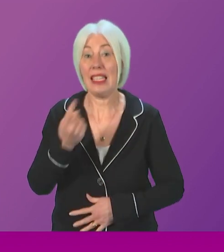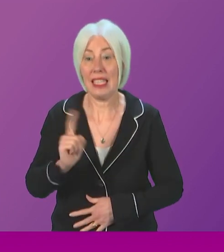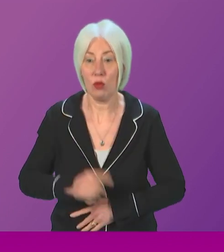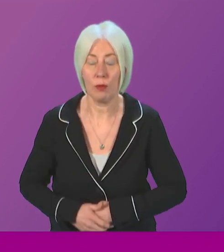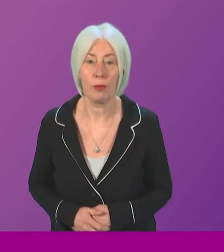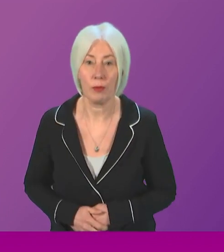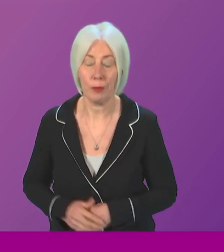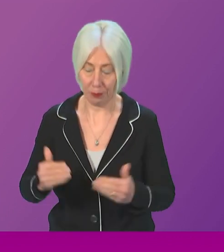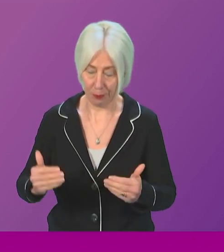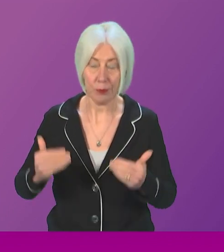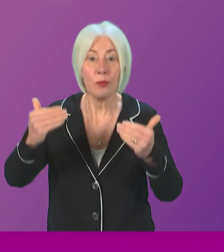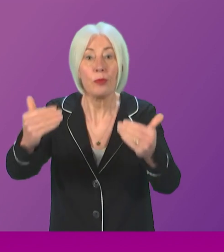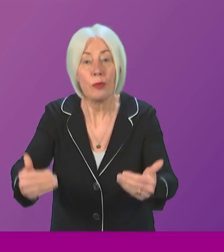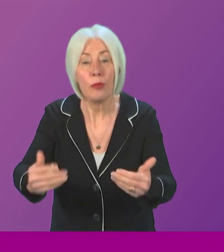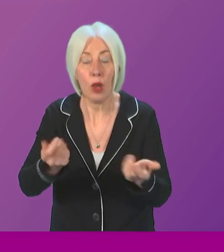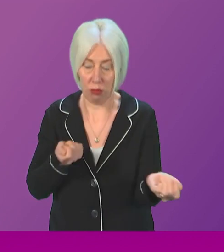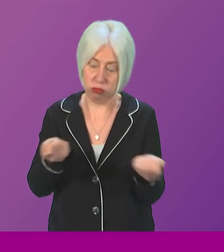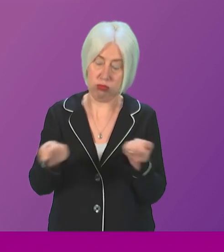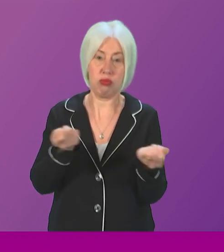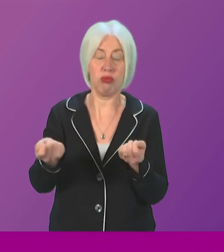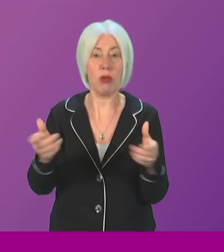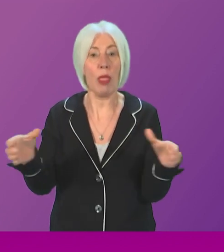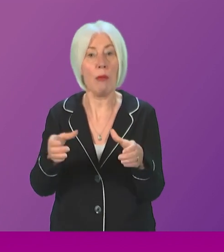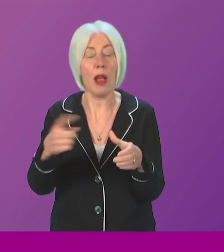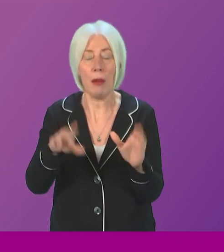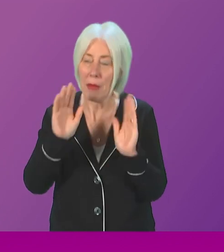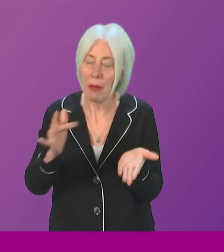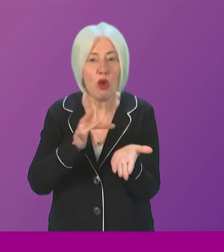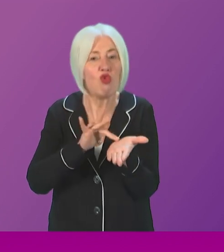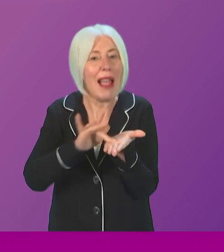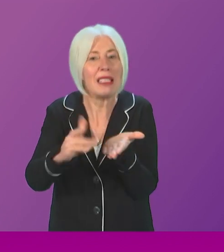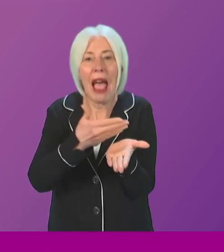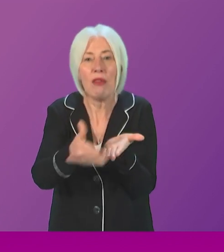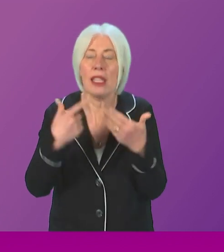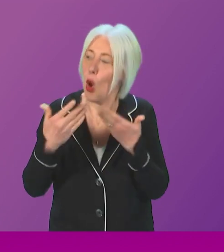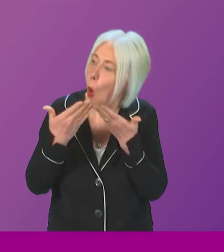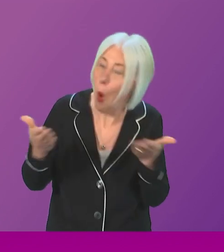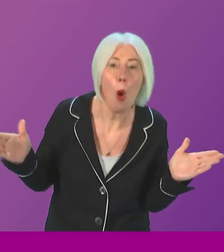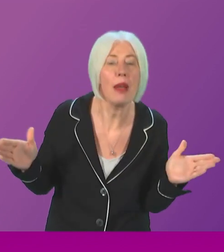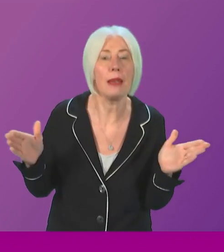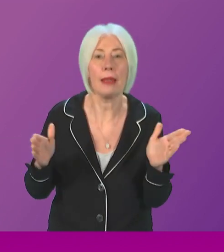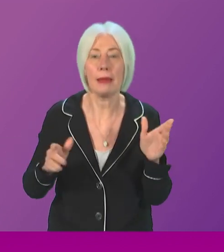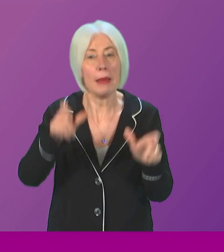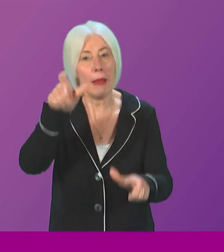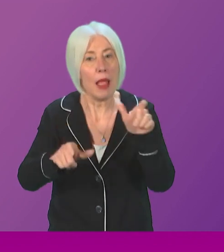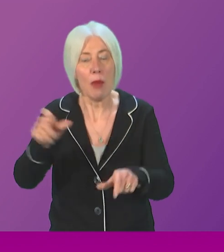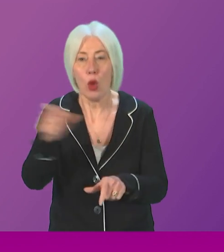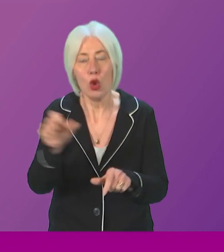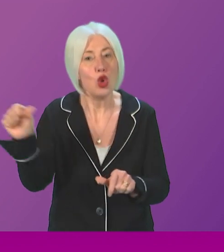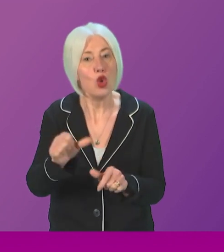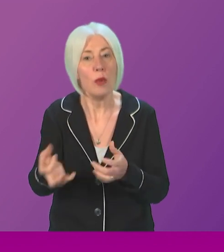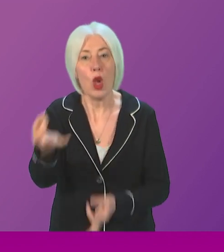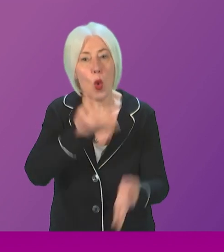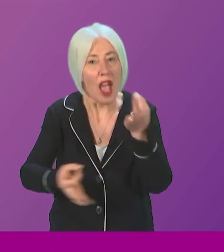Going forward, the governance of the party needs to be about transparency, openness, and people should be able to question